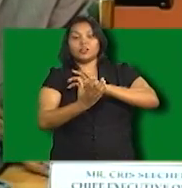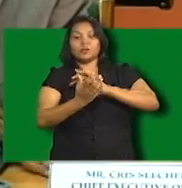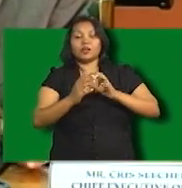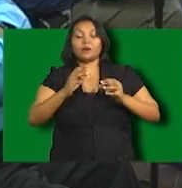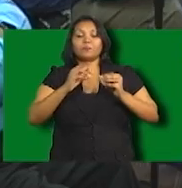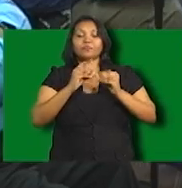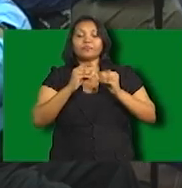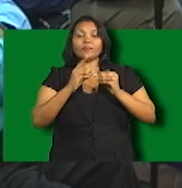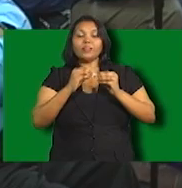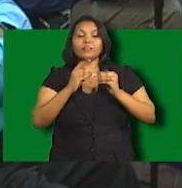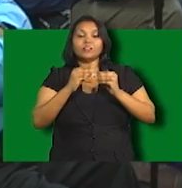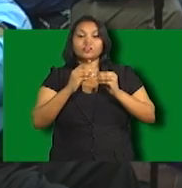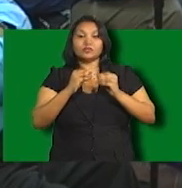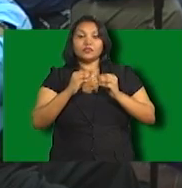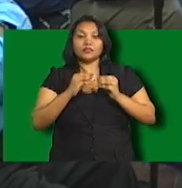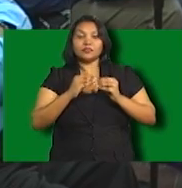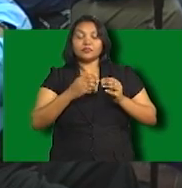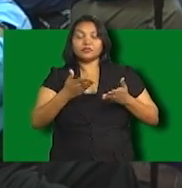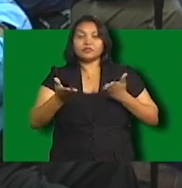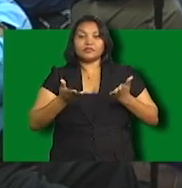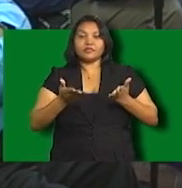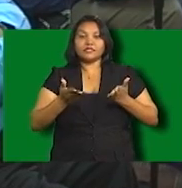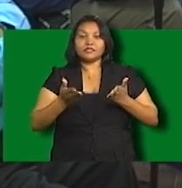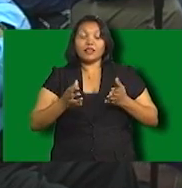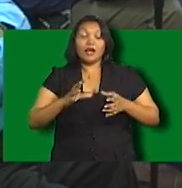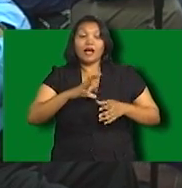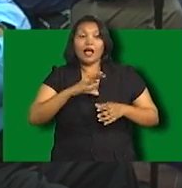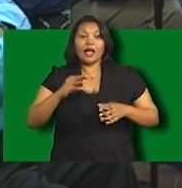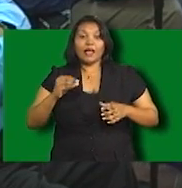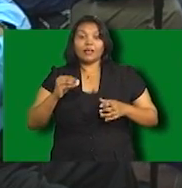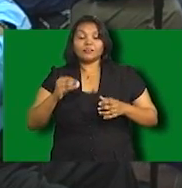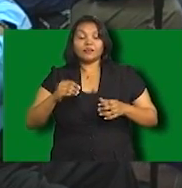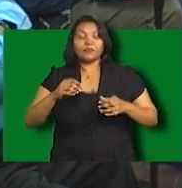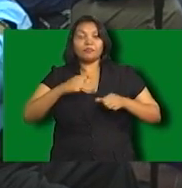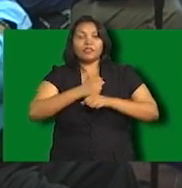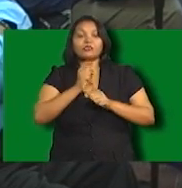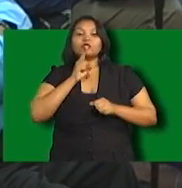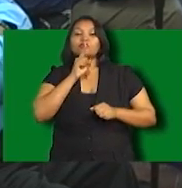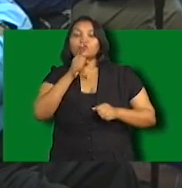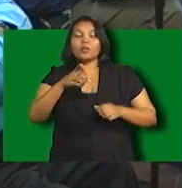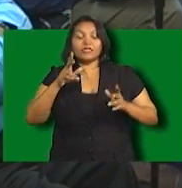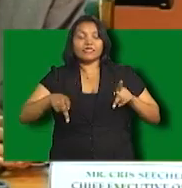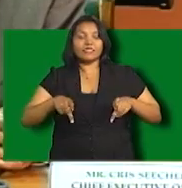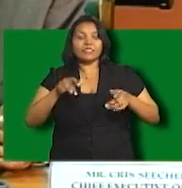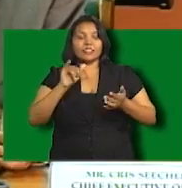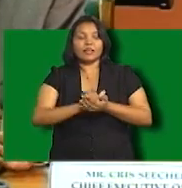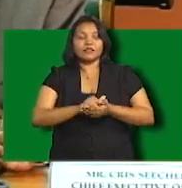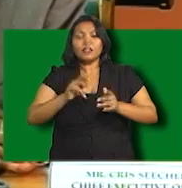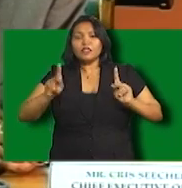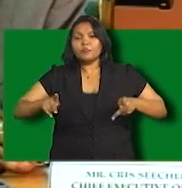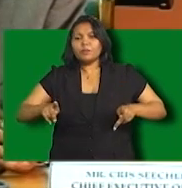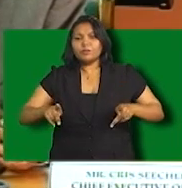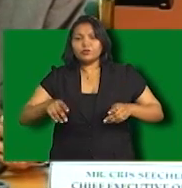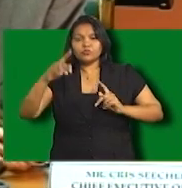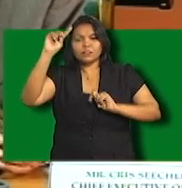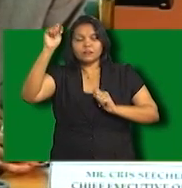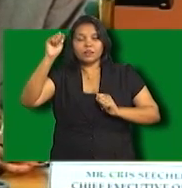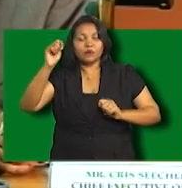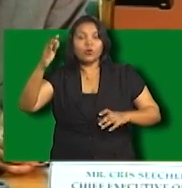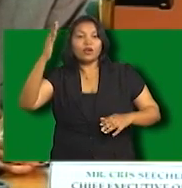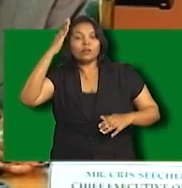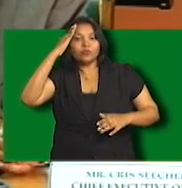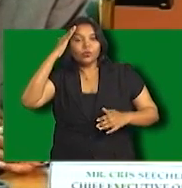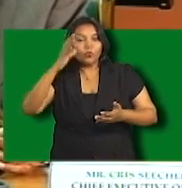migration from analog to digital, the whole issue of public education, public awareness that was brought to the fore